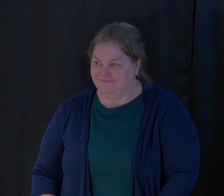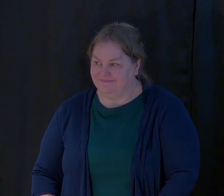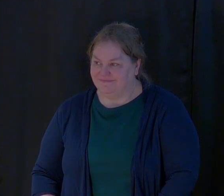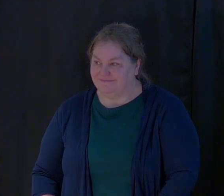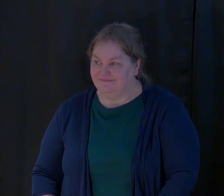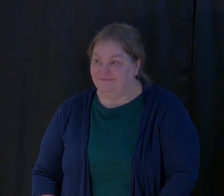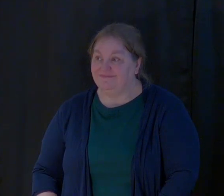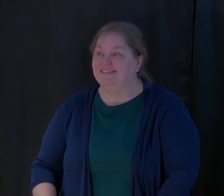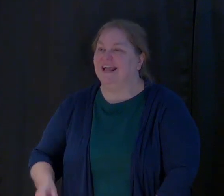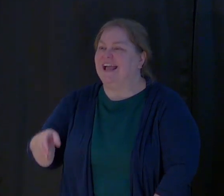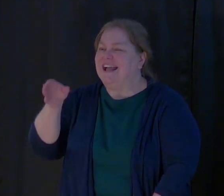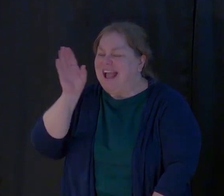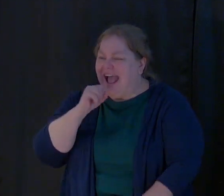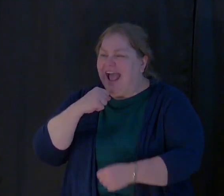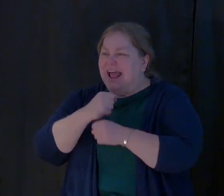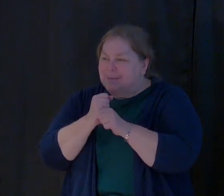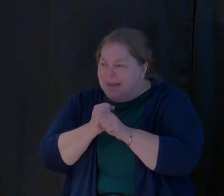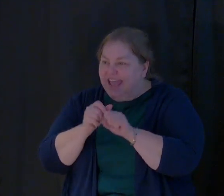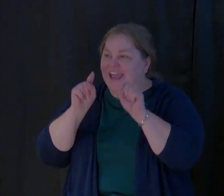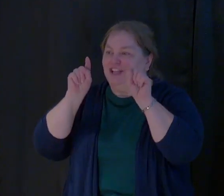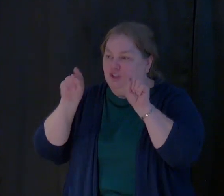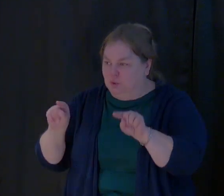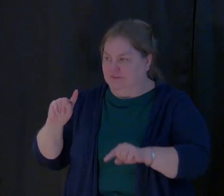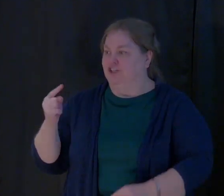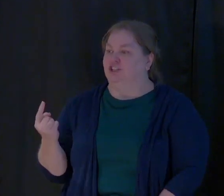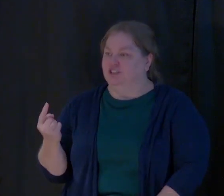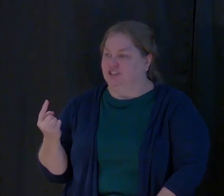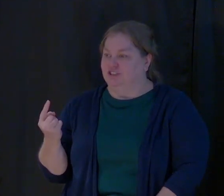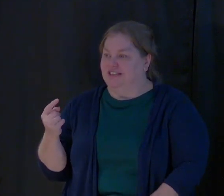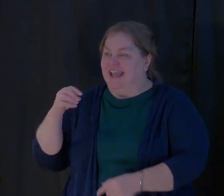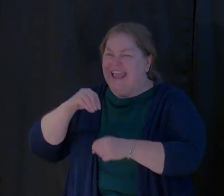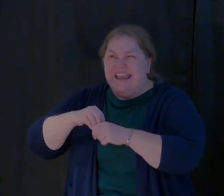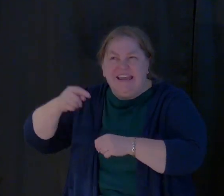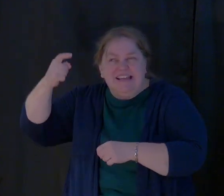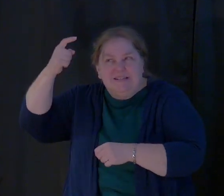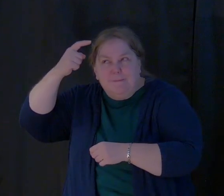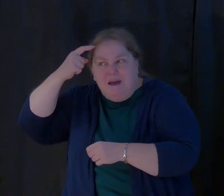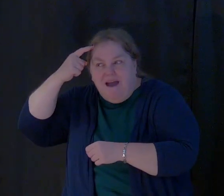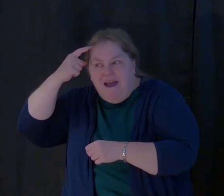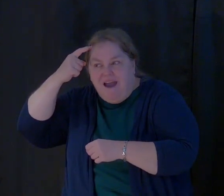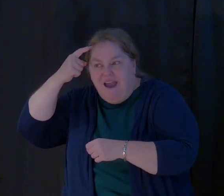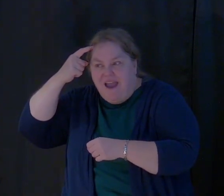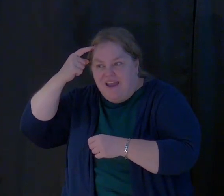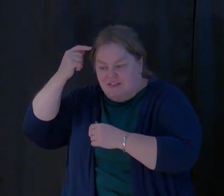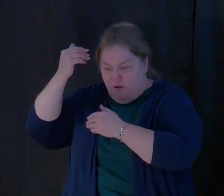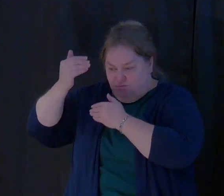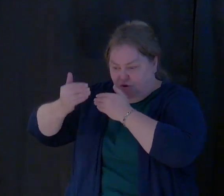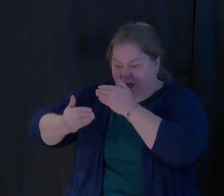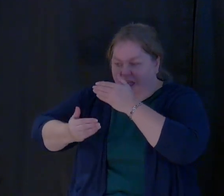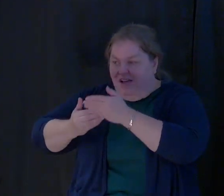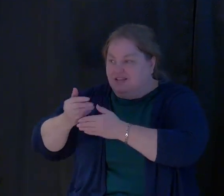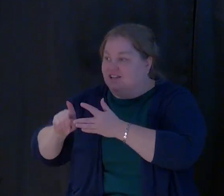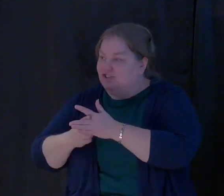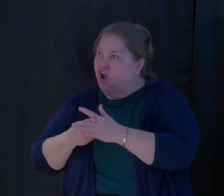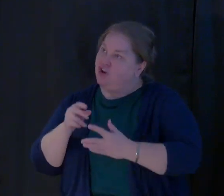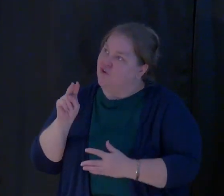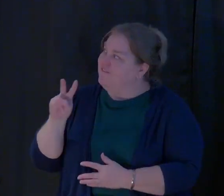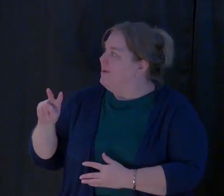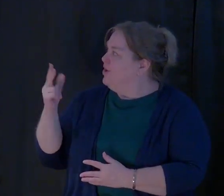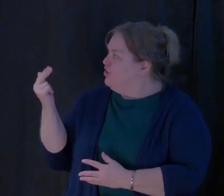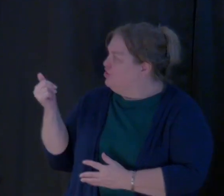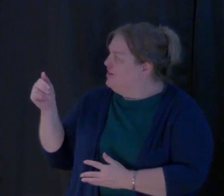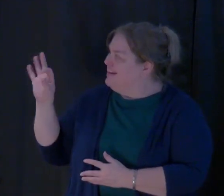God created you and me. In his mind, the process was started that in November 13,